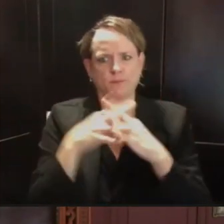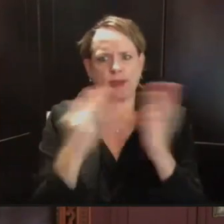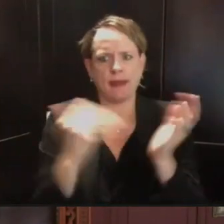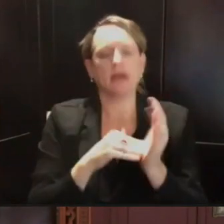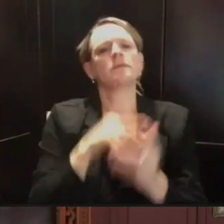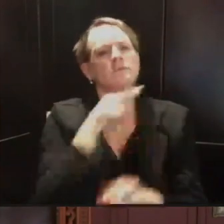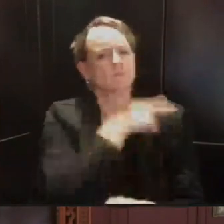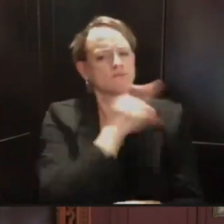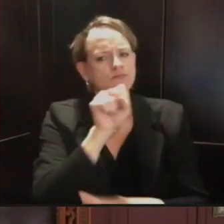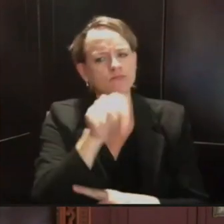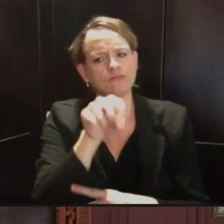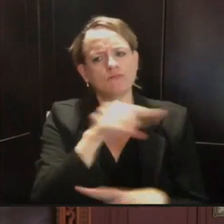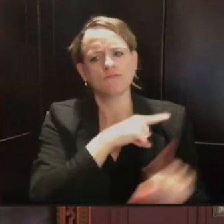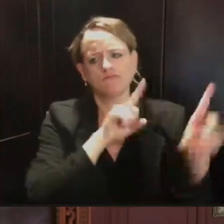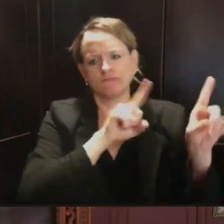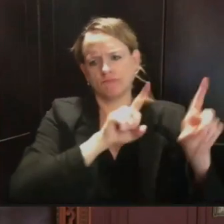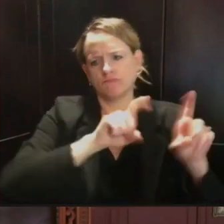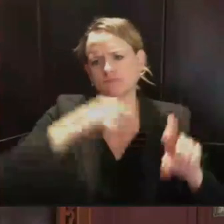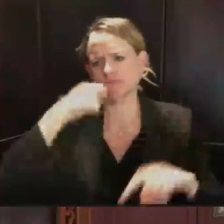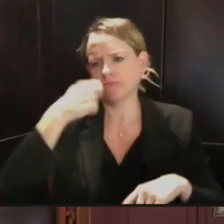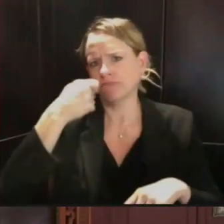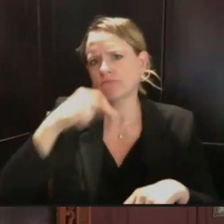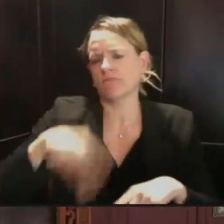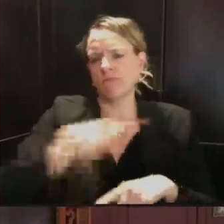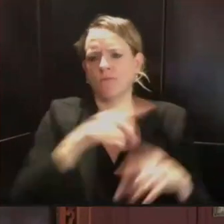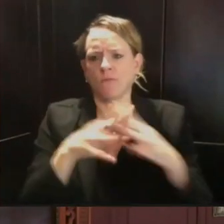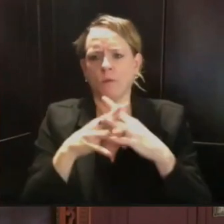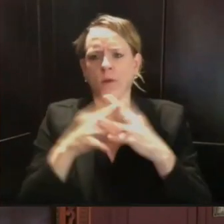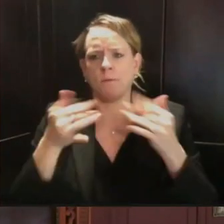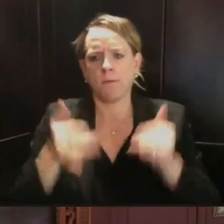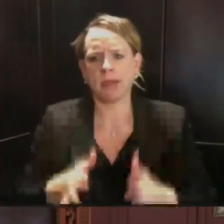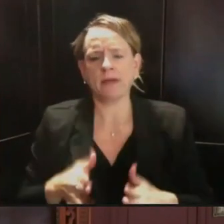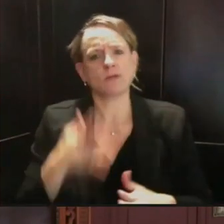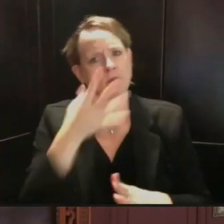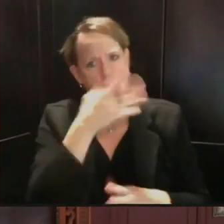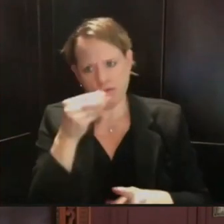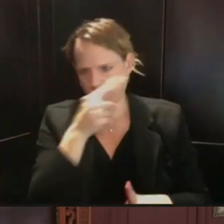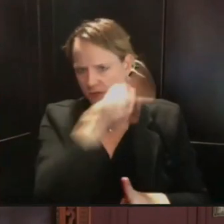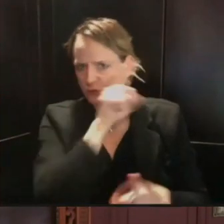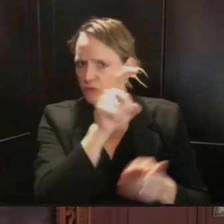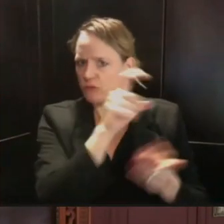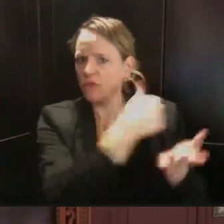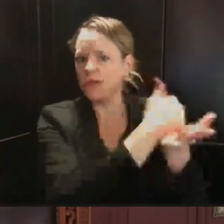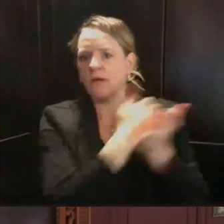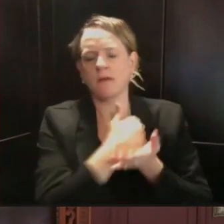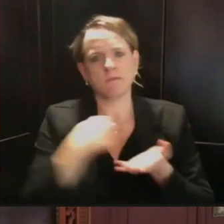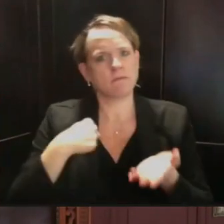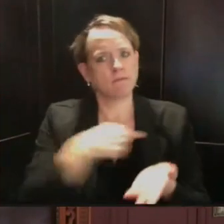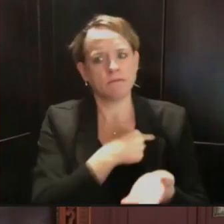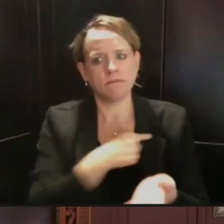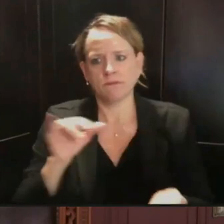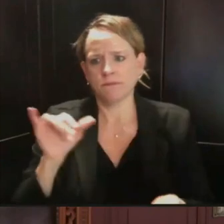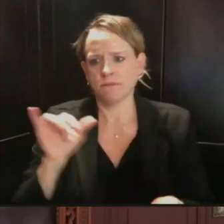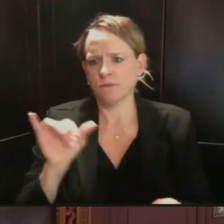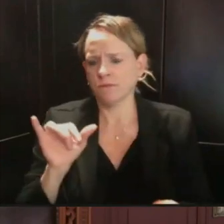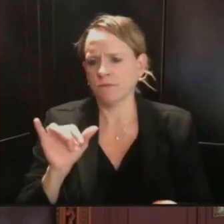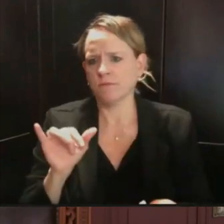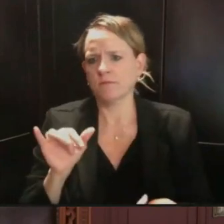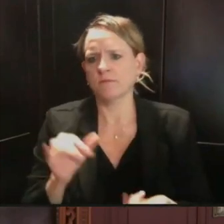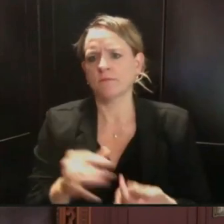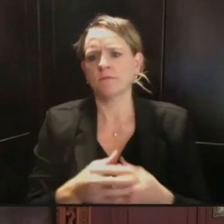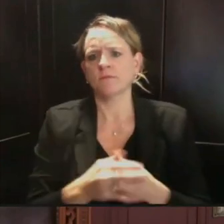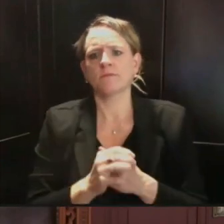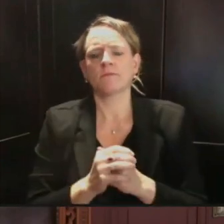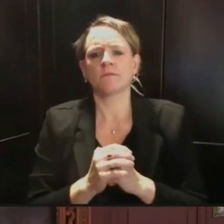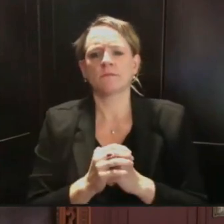have a significant stake in this game outside of, you know, football is about